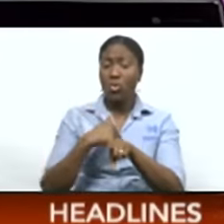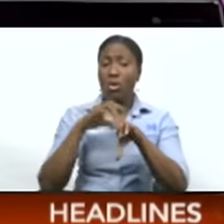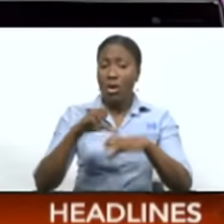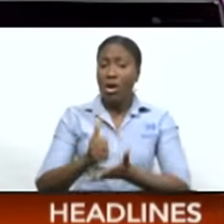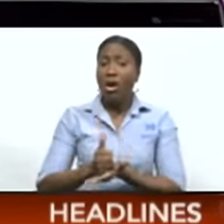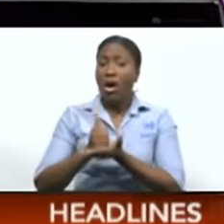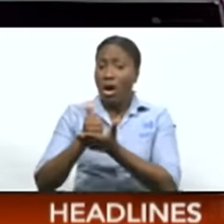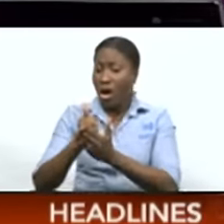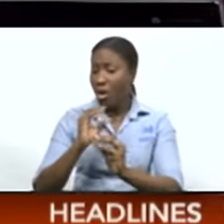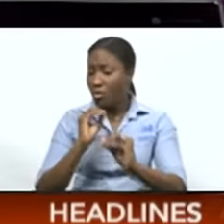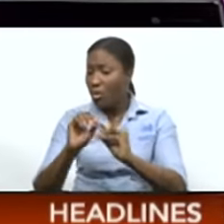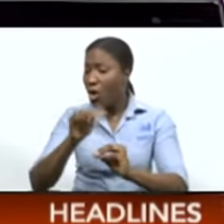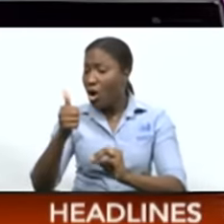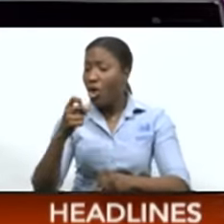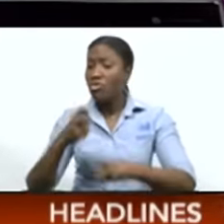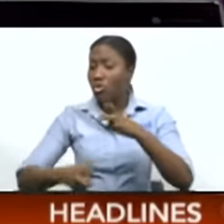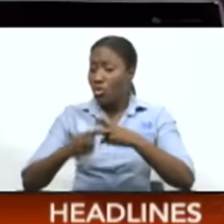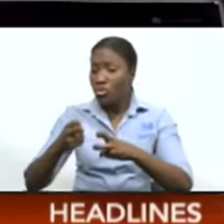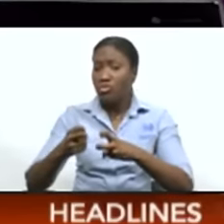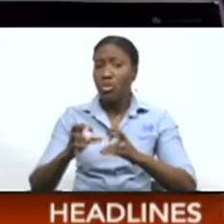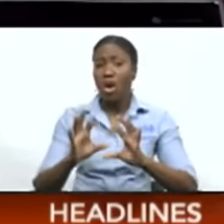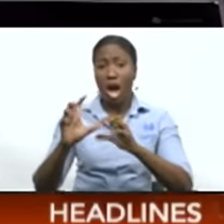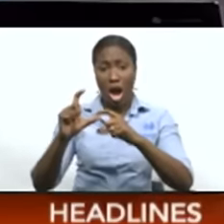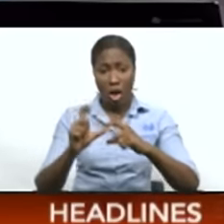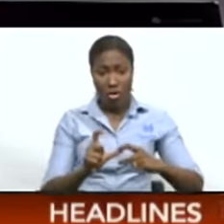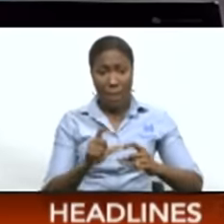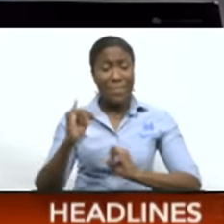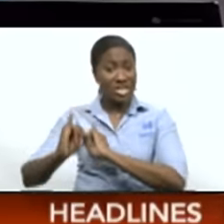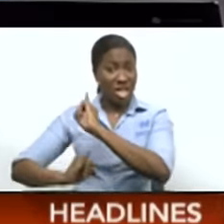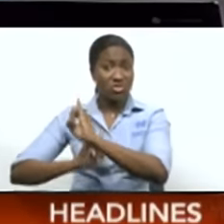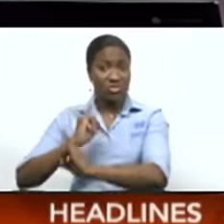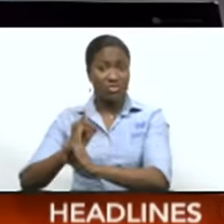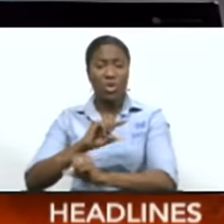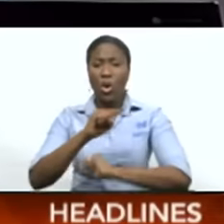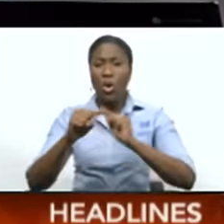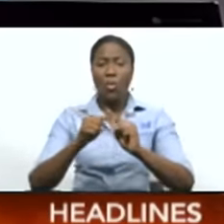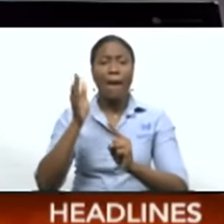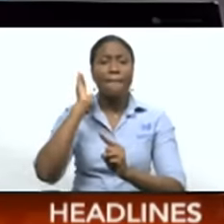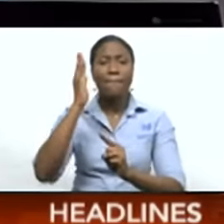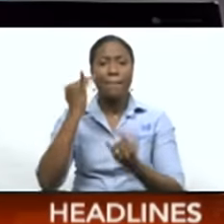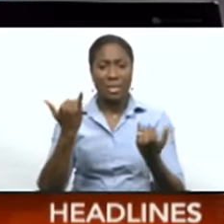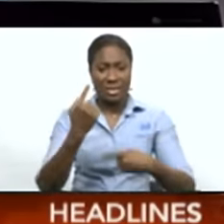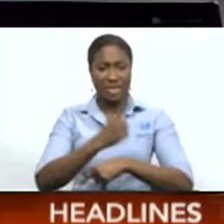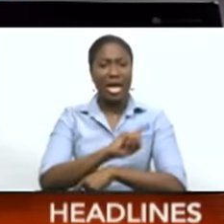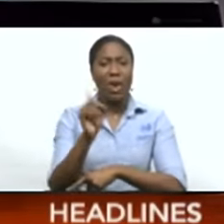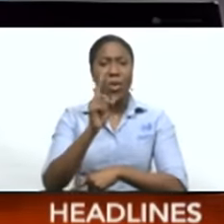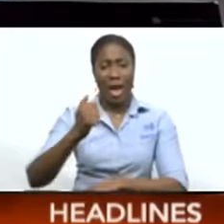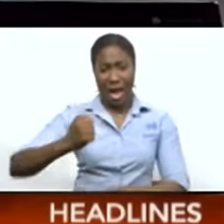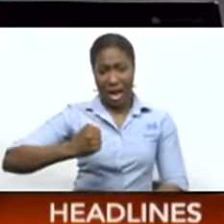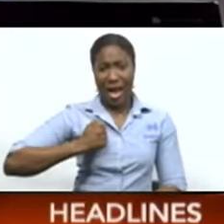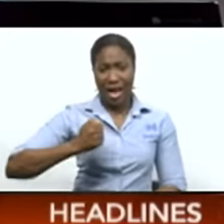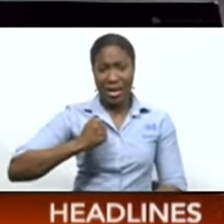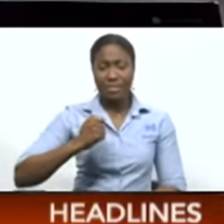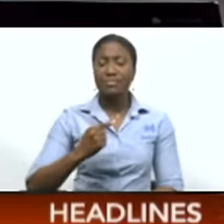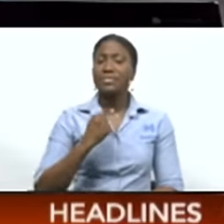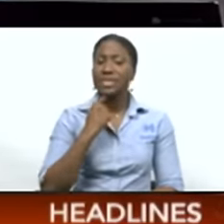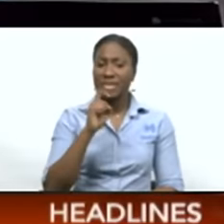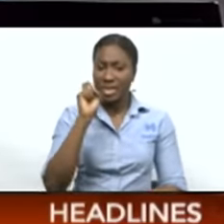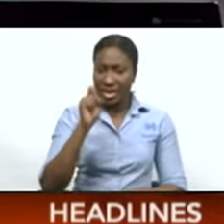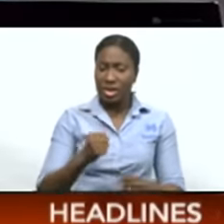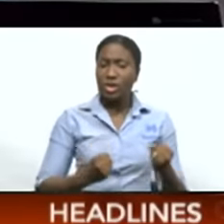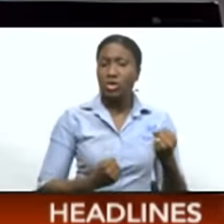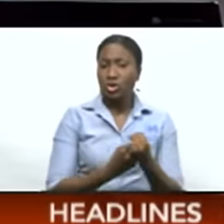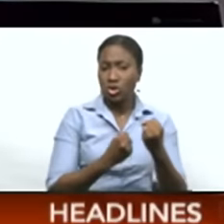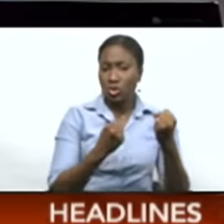concerns on an international level. Speaking at the CARICOM Canada Summit today, Dr. Rowley said advocacy for global financial